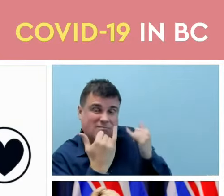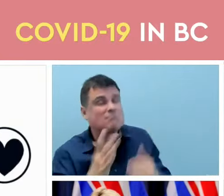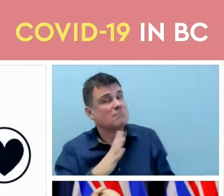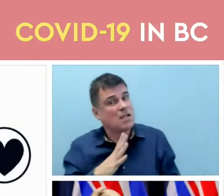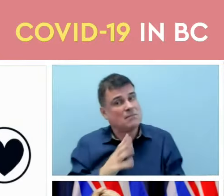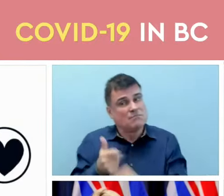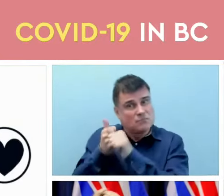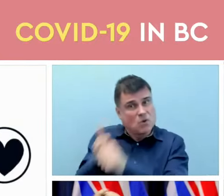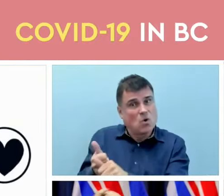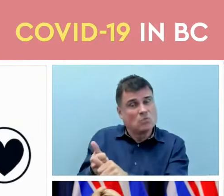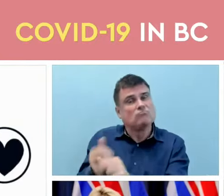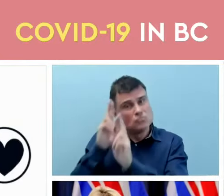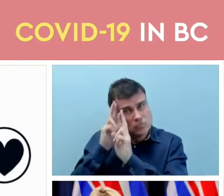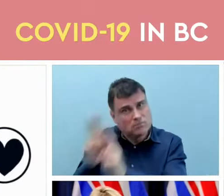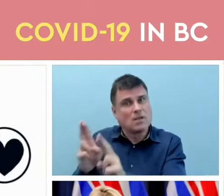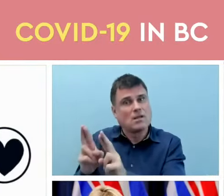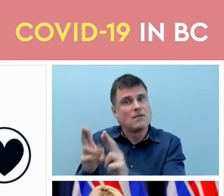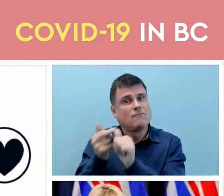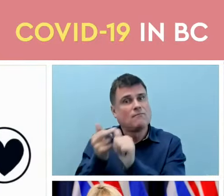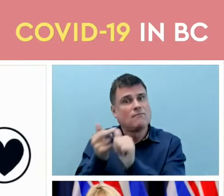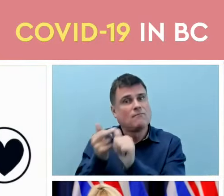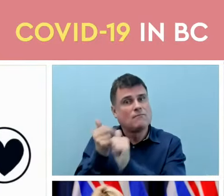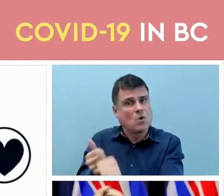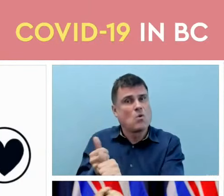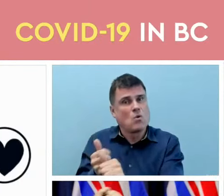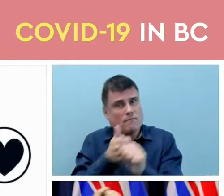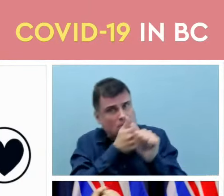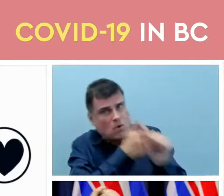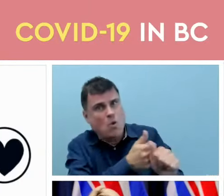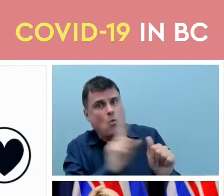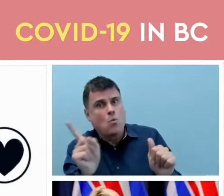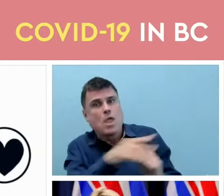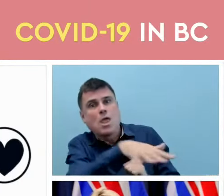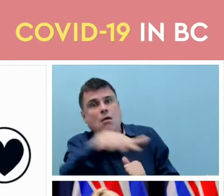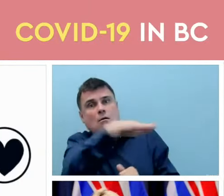of others. We need to pay attention to things like ventilation